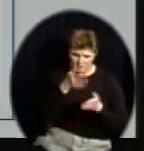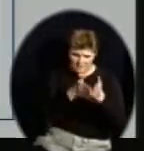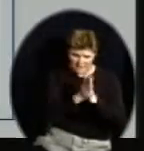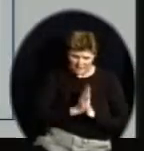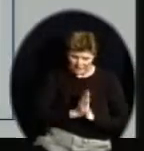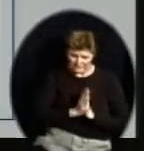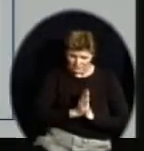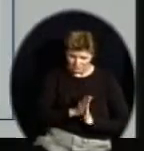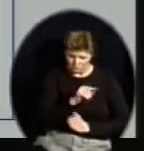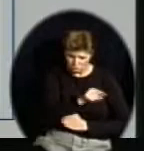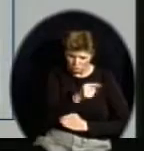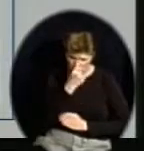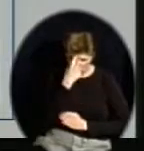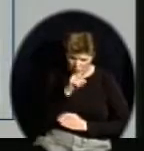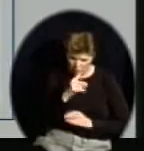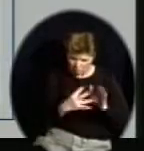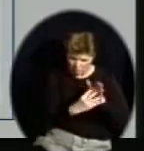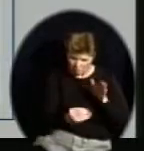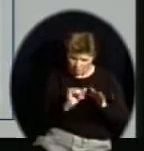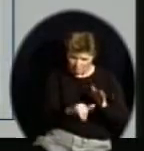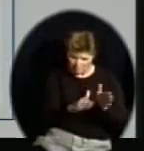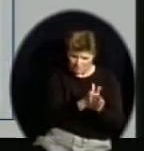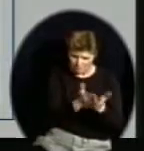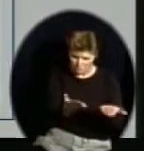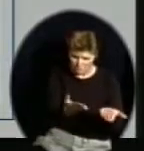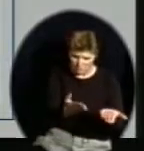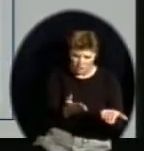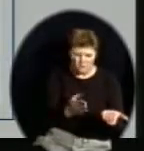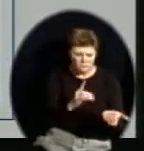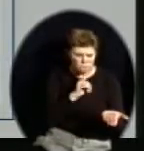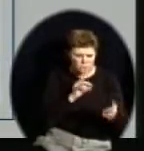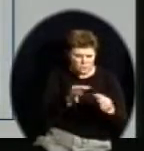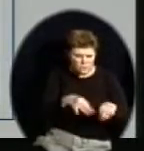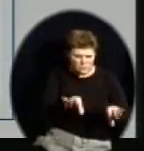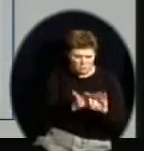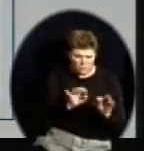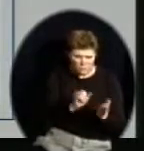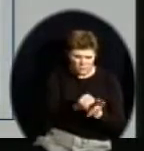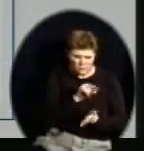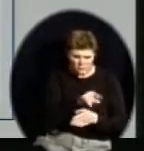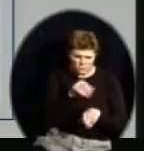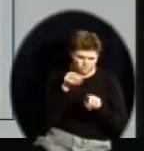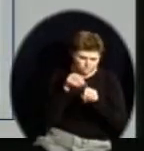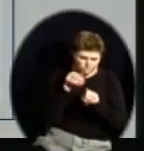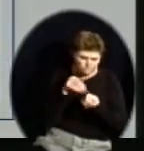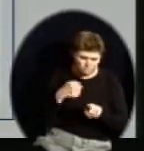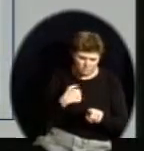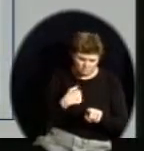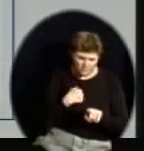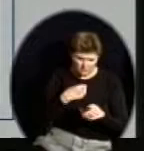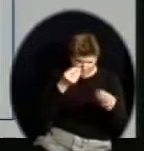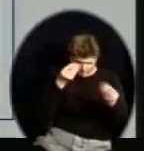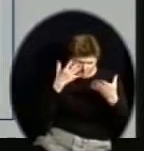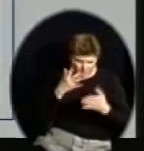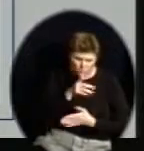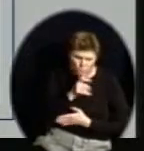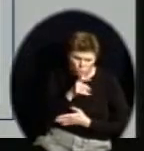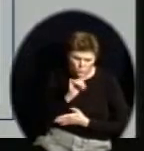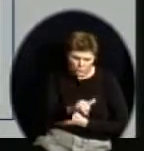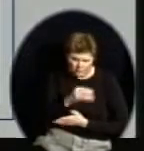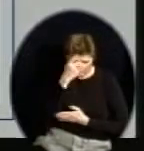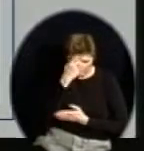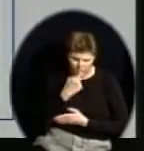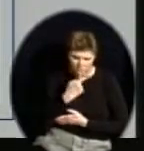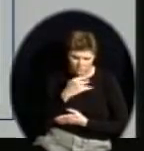along the way there are additional changes before we go to print of massive numbers to accommodate the demand for this product.